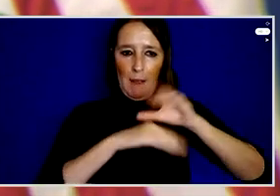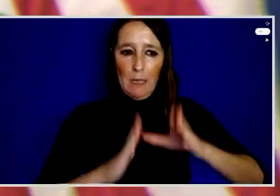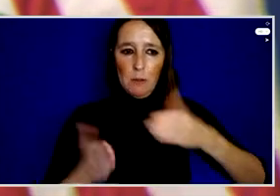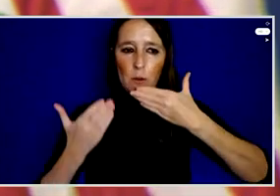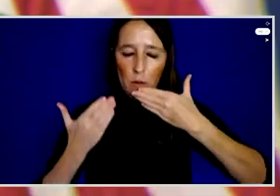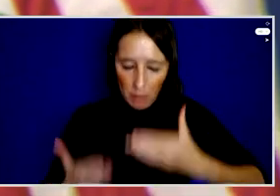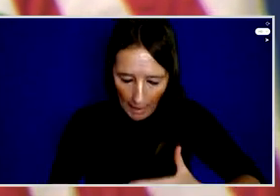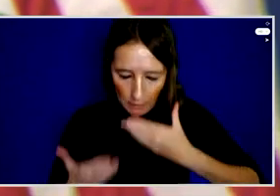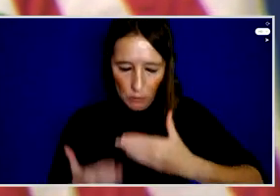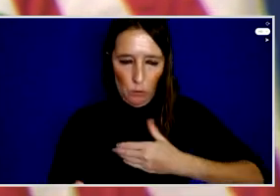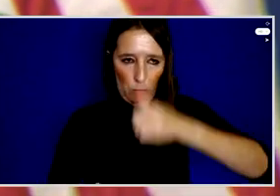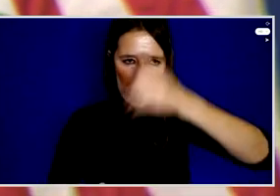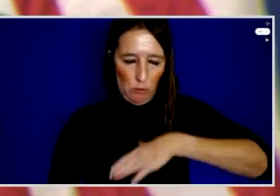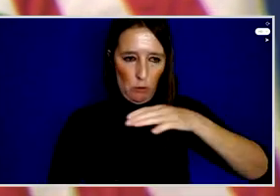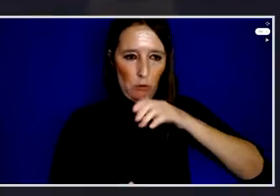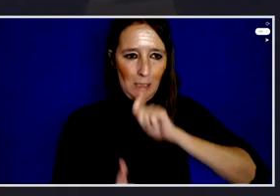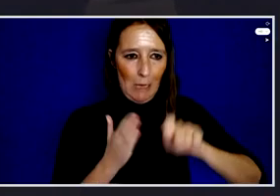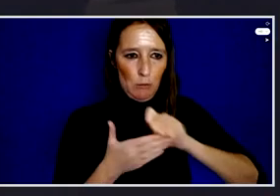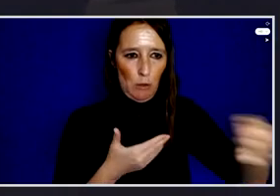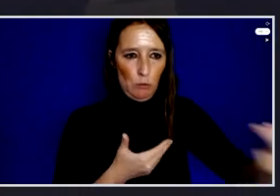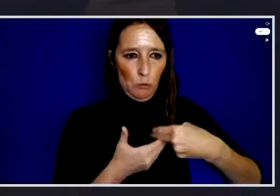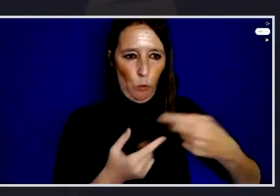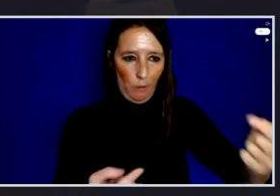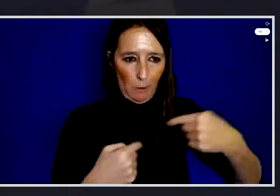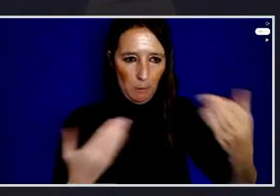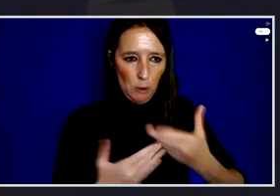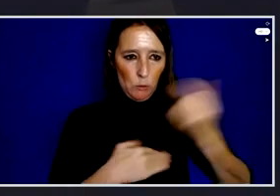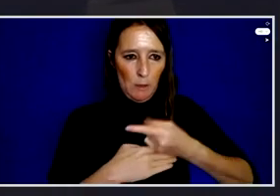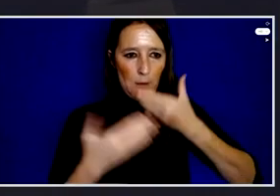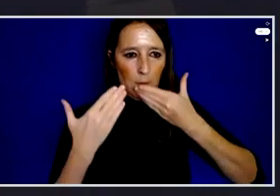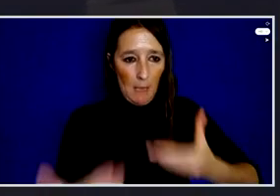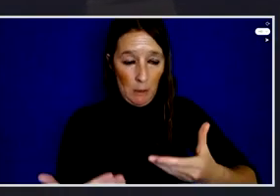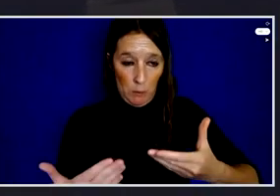for joining us today. Thank you.